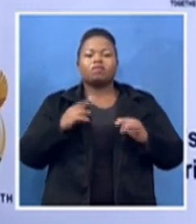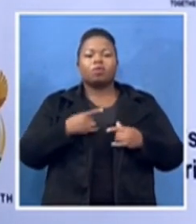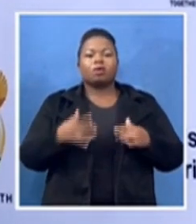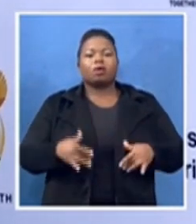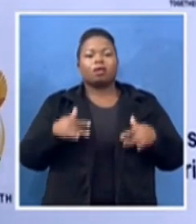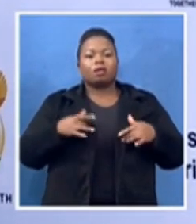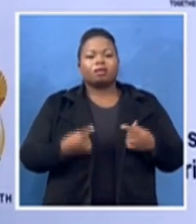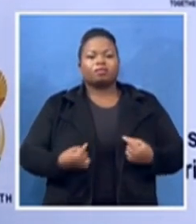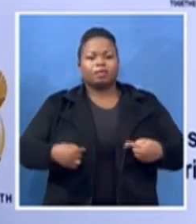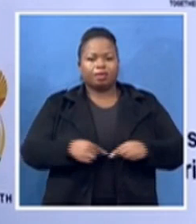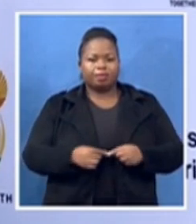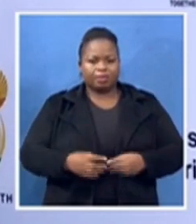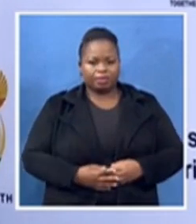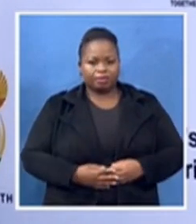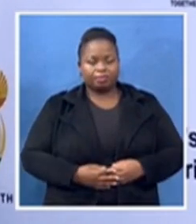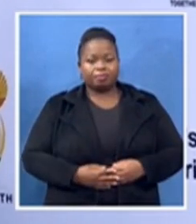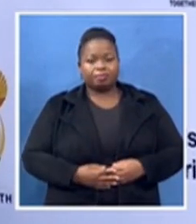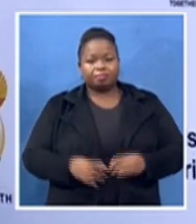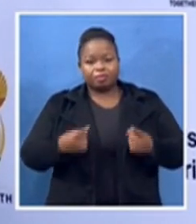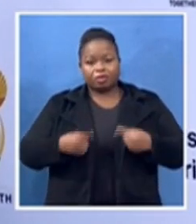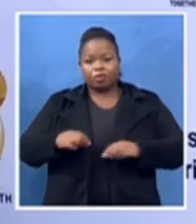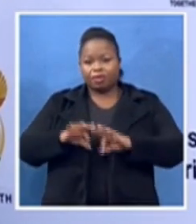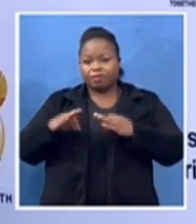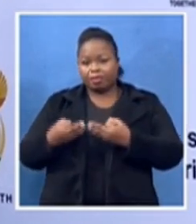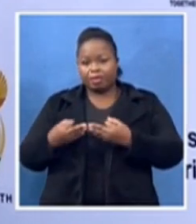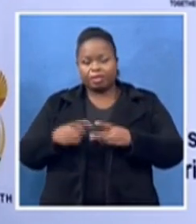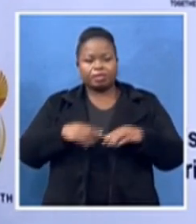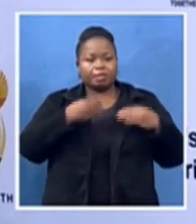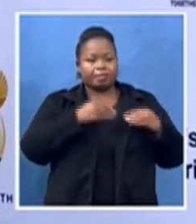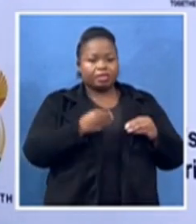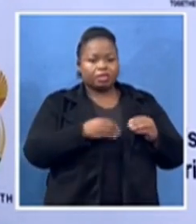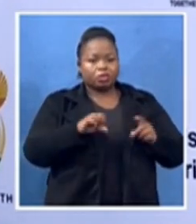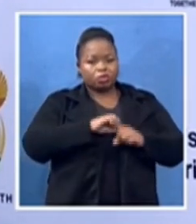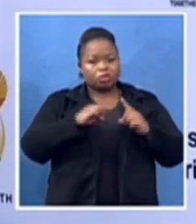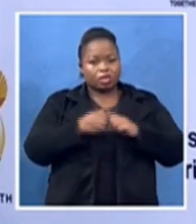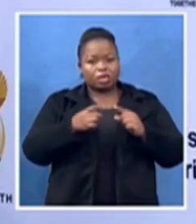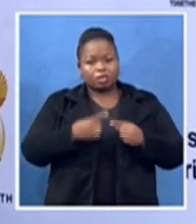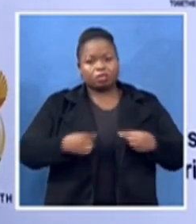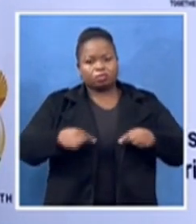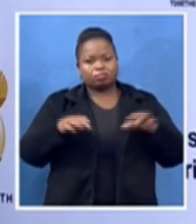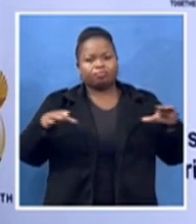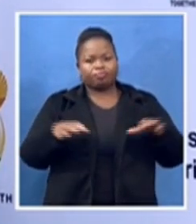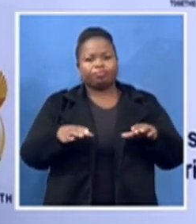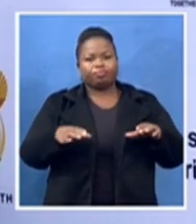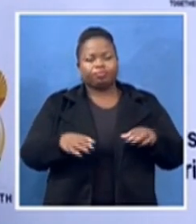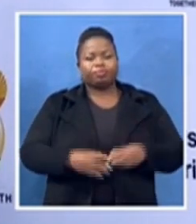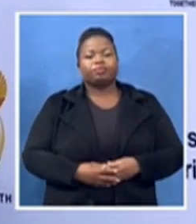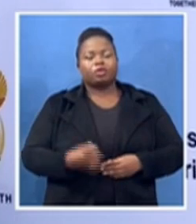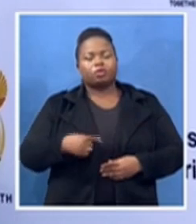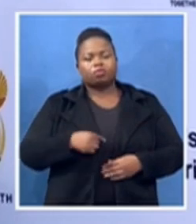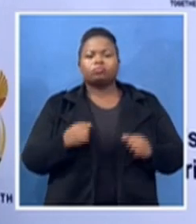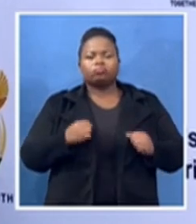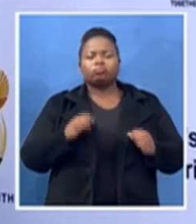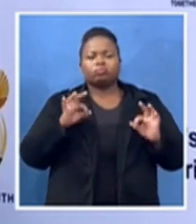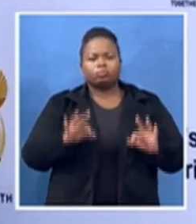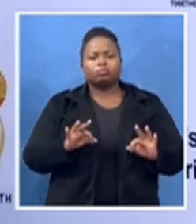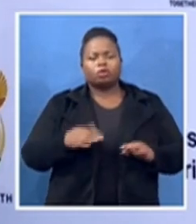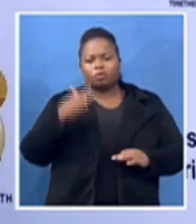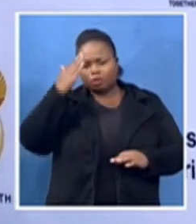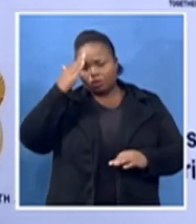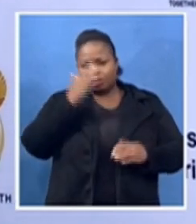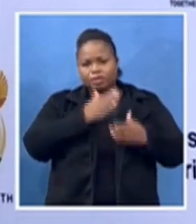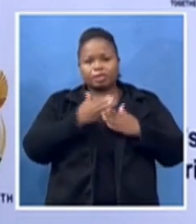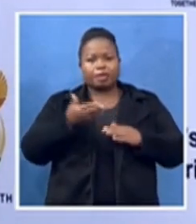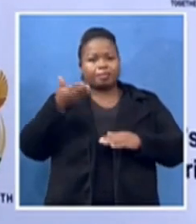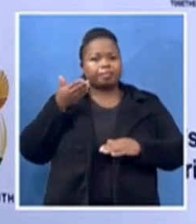business and society as a whole. We draw strength from those who came before us and faced the most difficult times